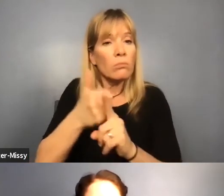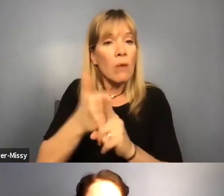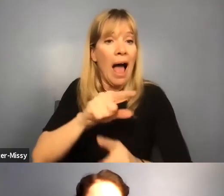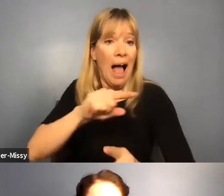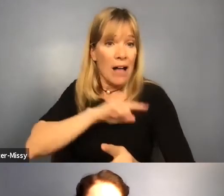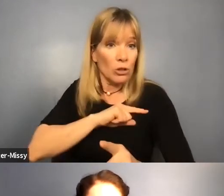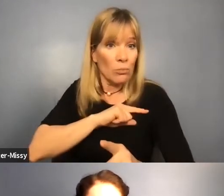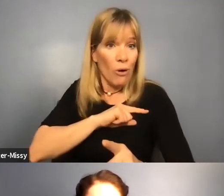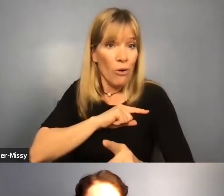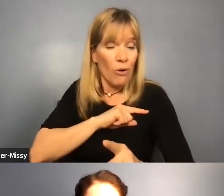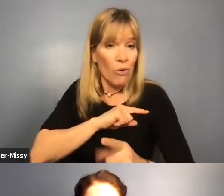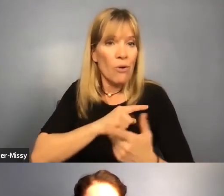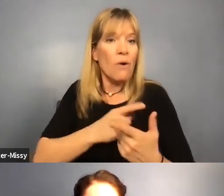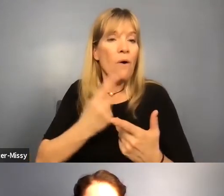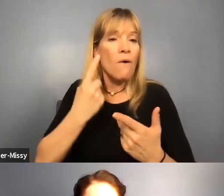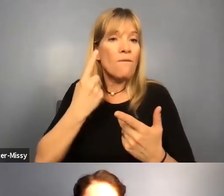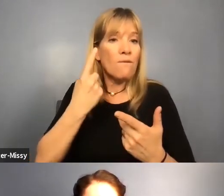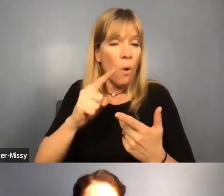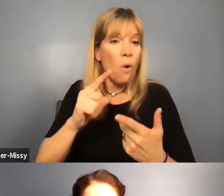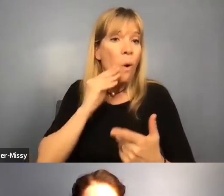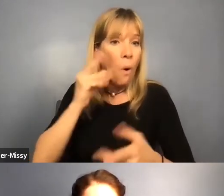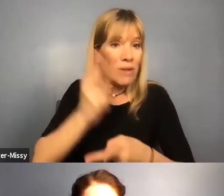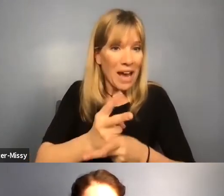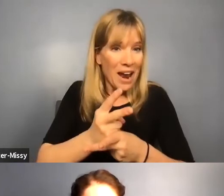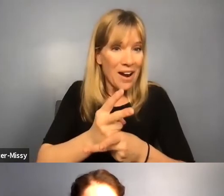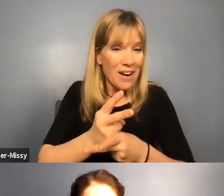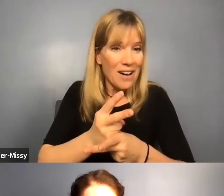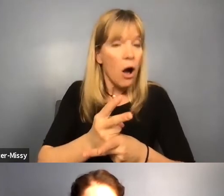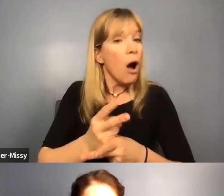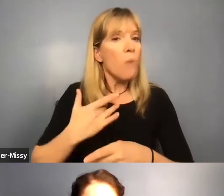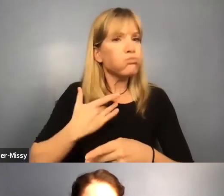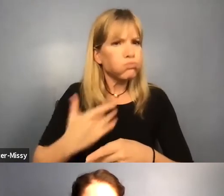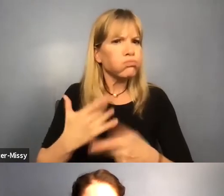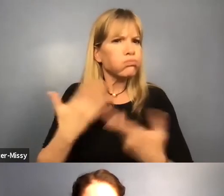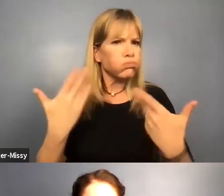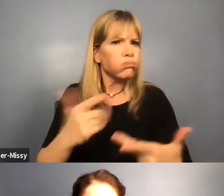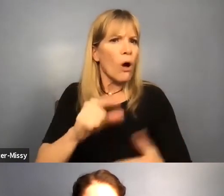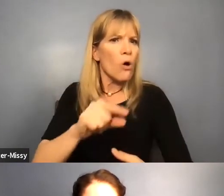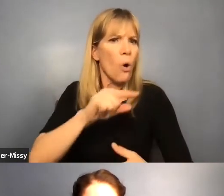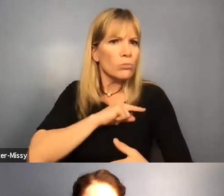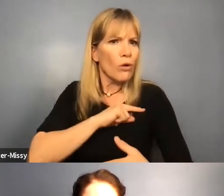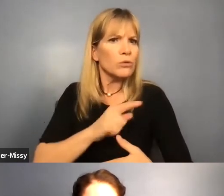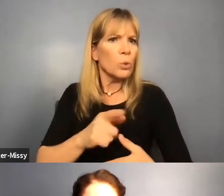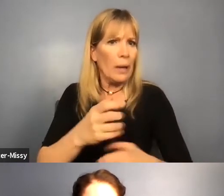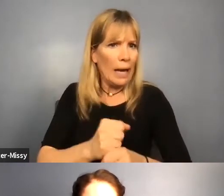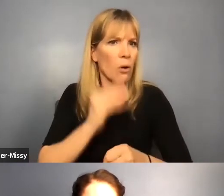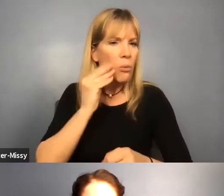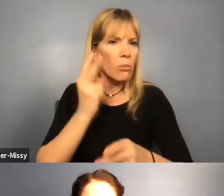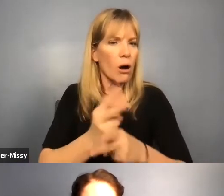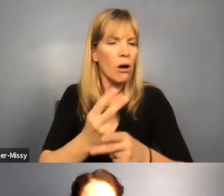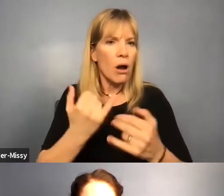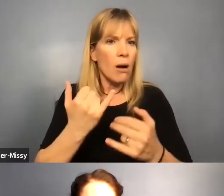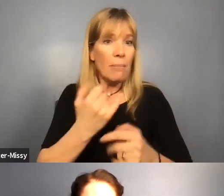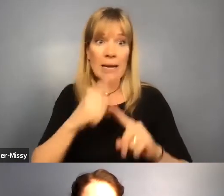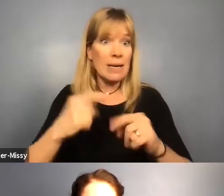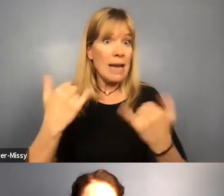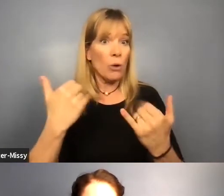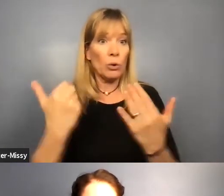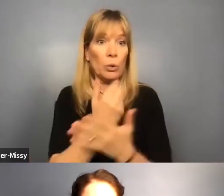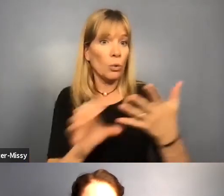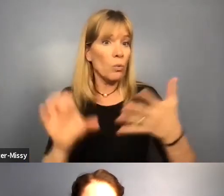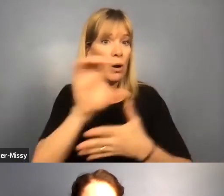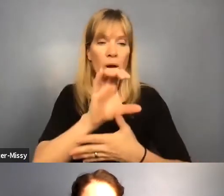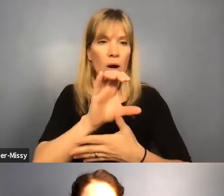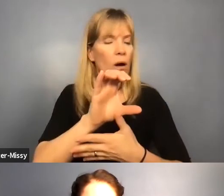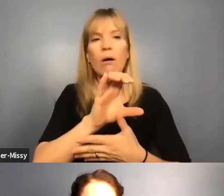for, um, home care will no longer be eligible for home care under this new criteria. So